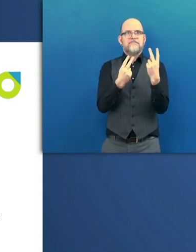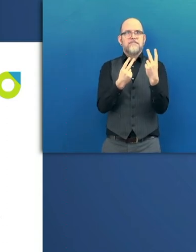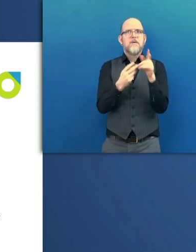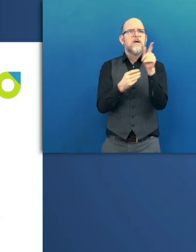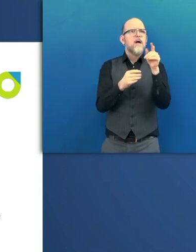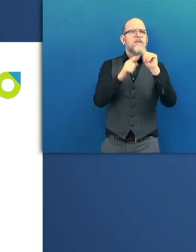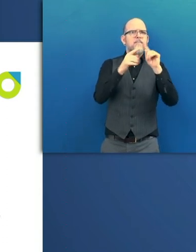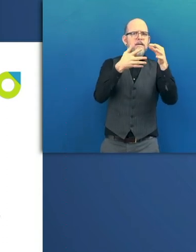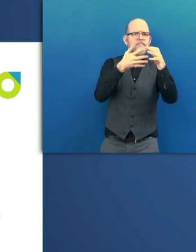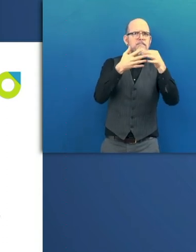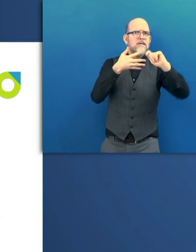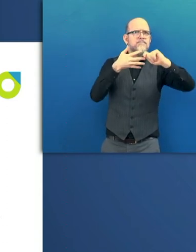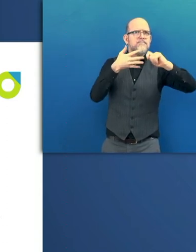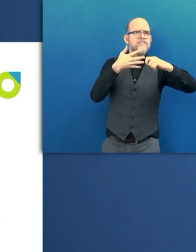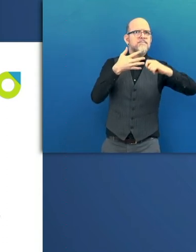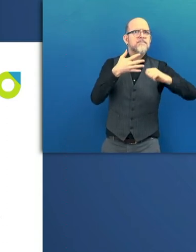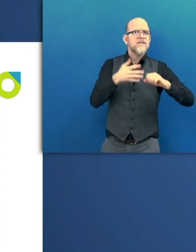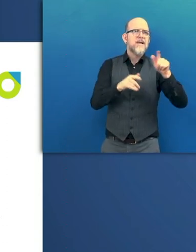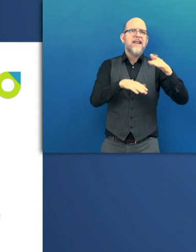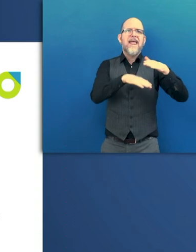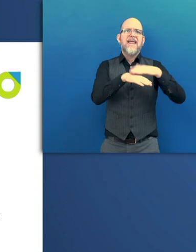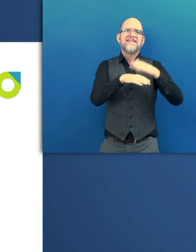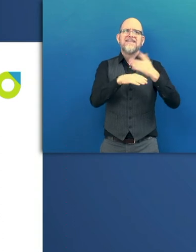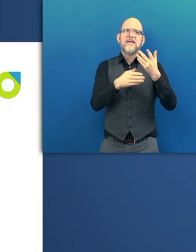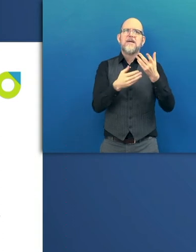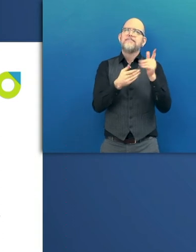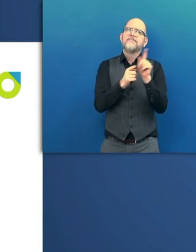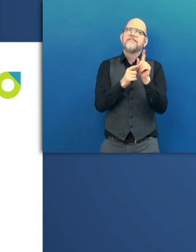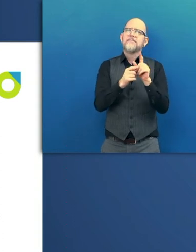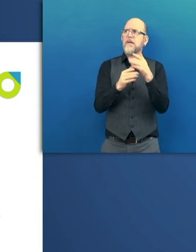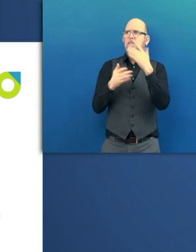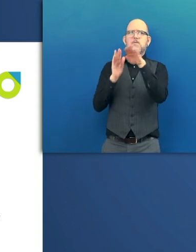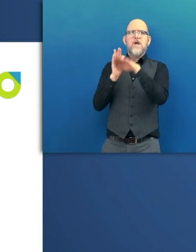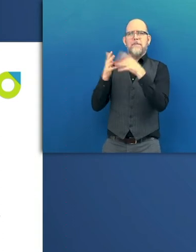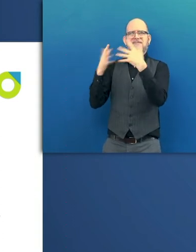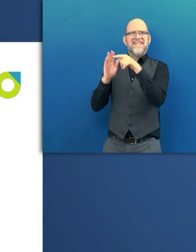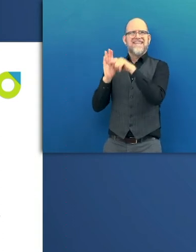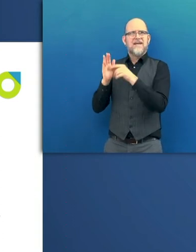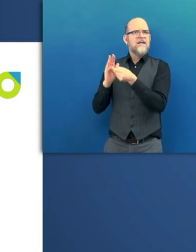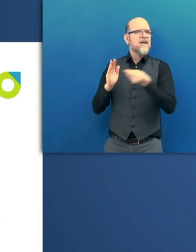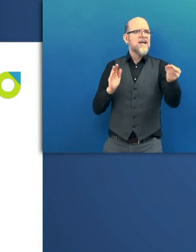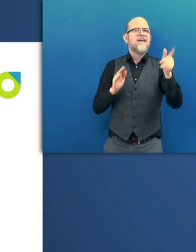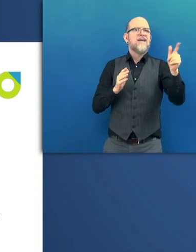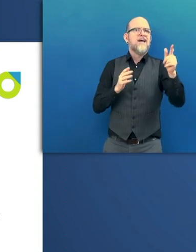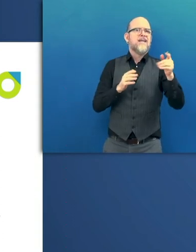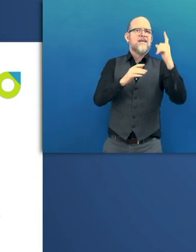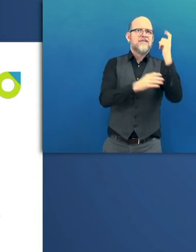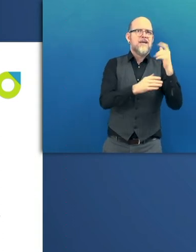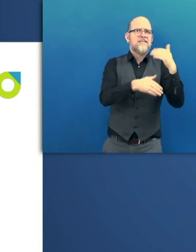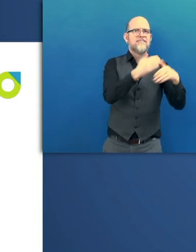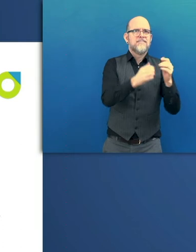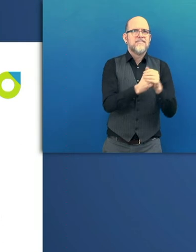and coming with several out-of-the-box solutions. We also needed something that is quite easy to use,